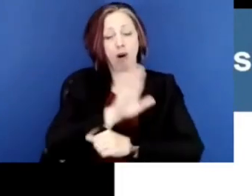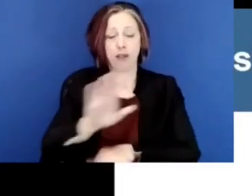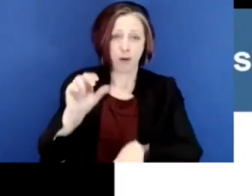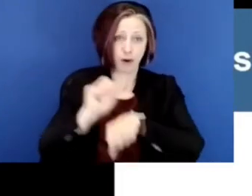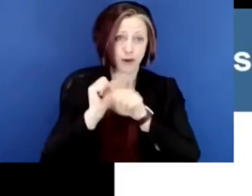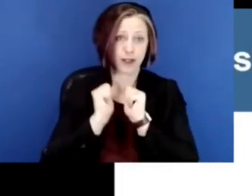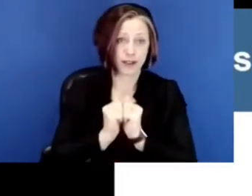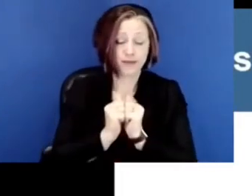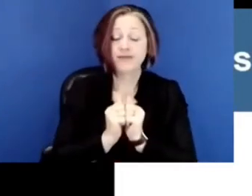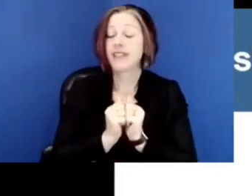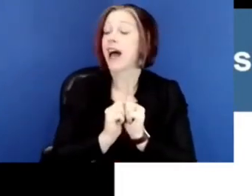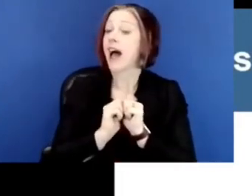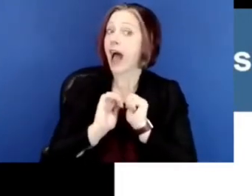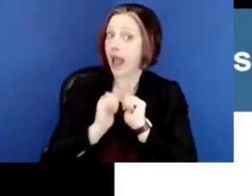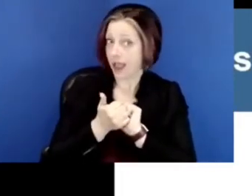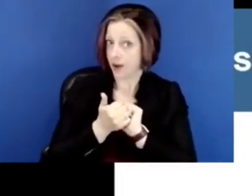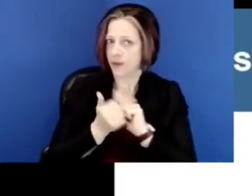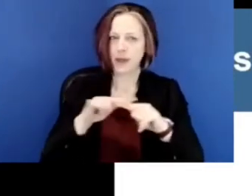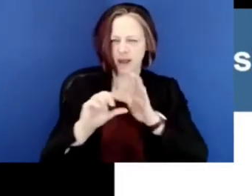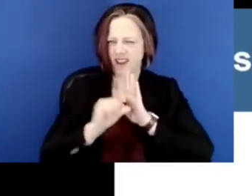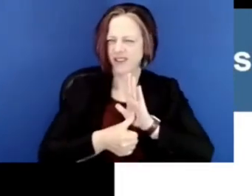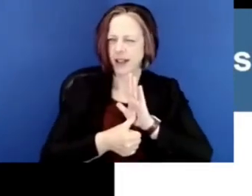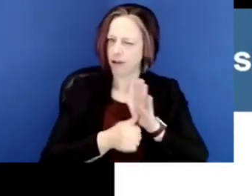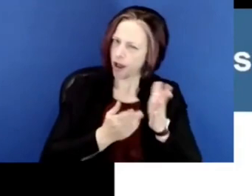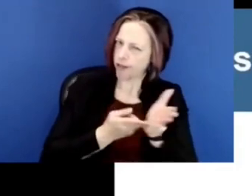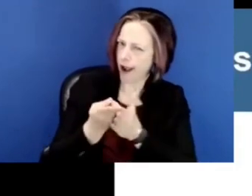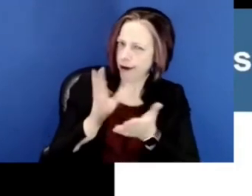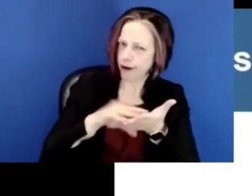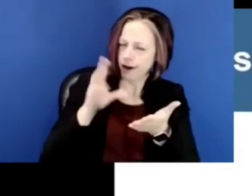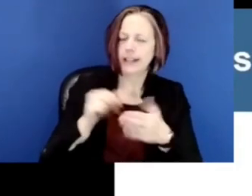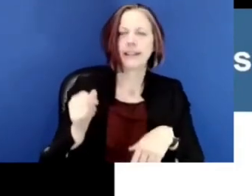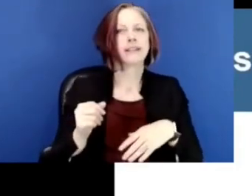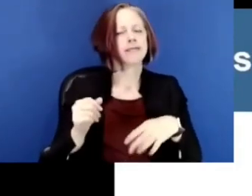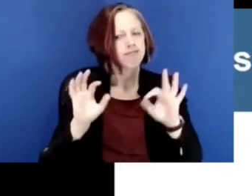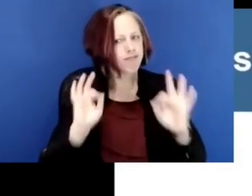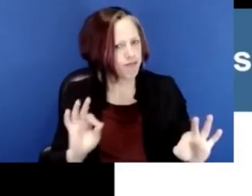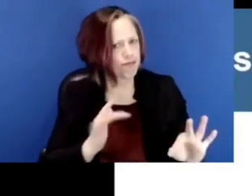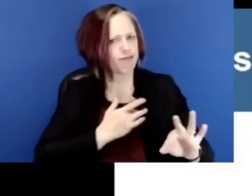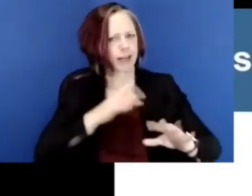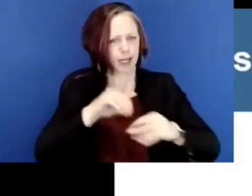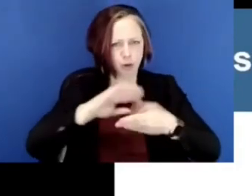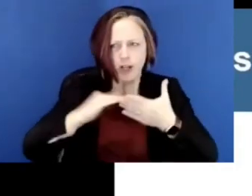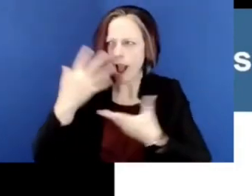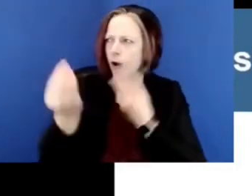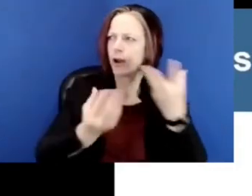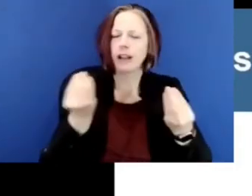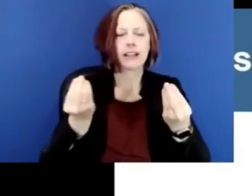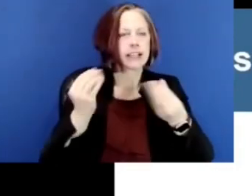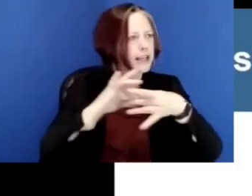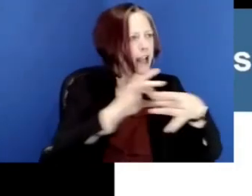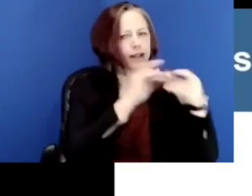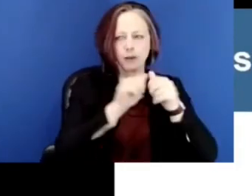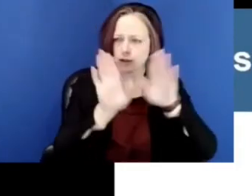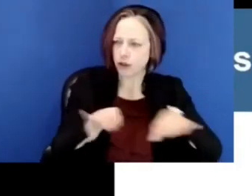the work that they're doing. And then to do that while we're emphasizing authentic learning that's meaningful in the community,